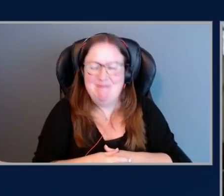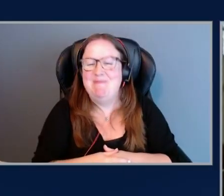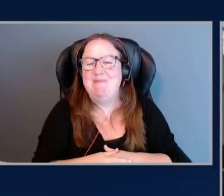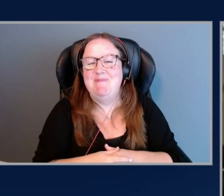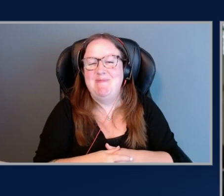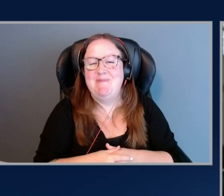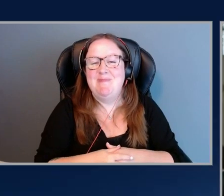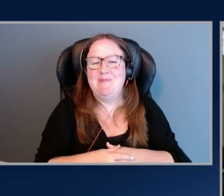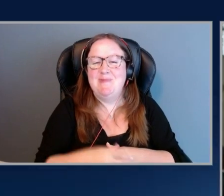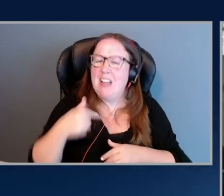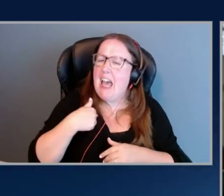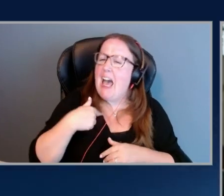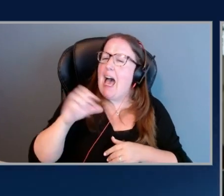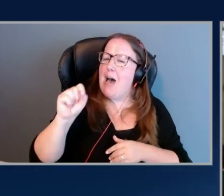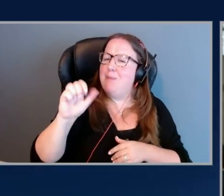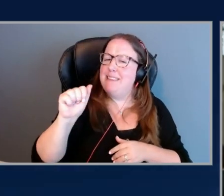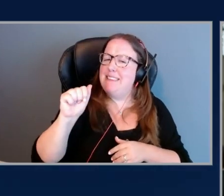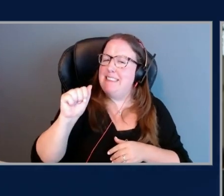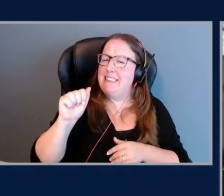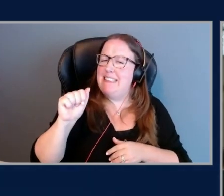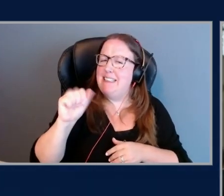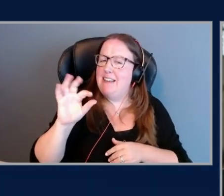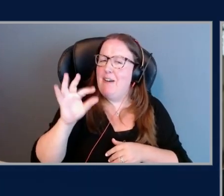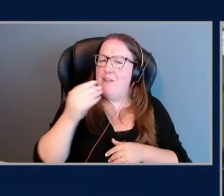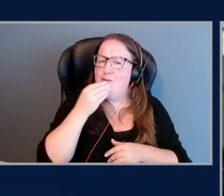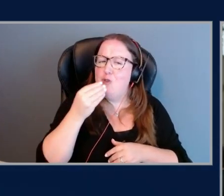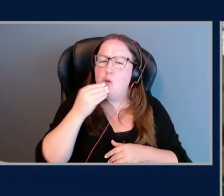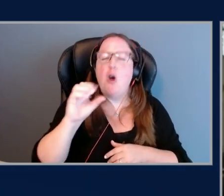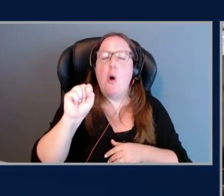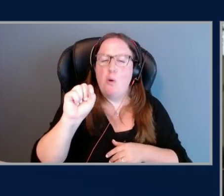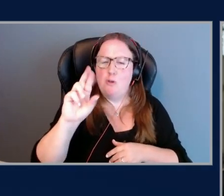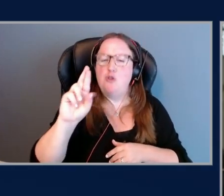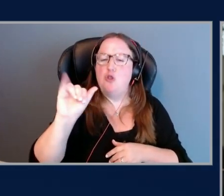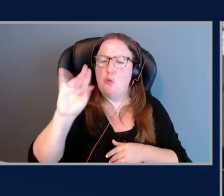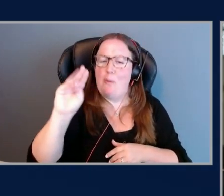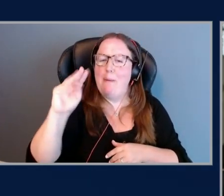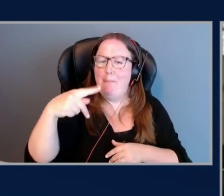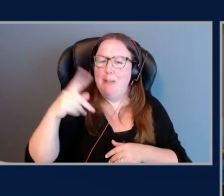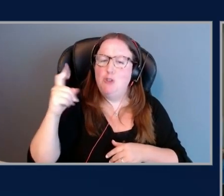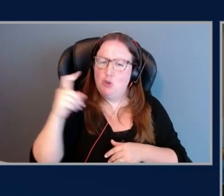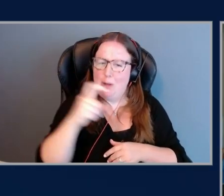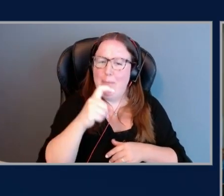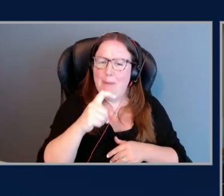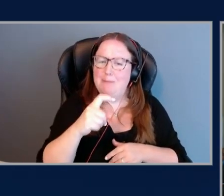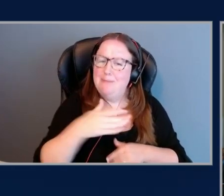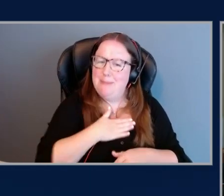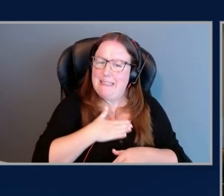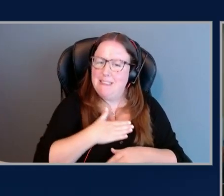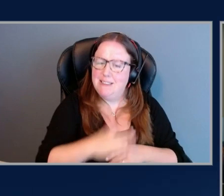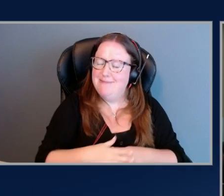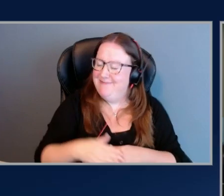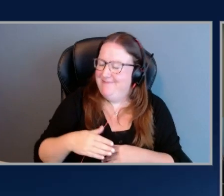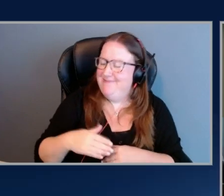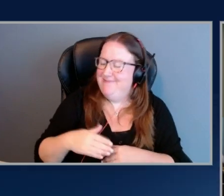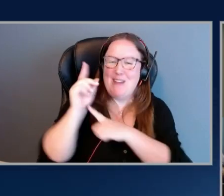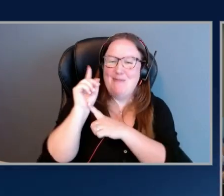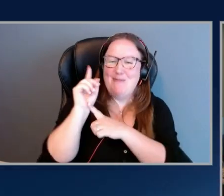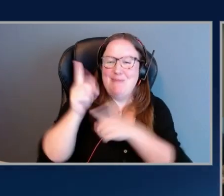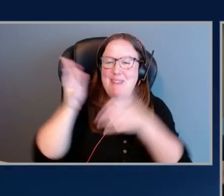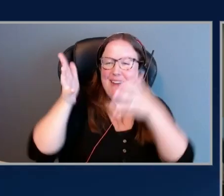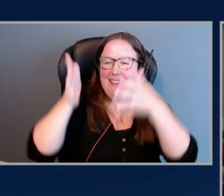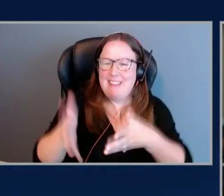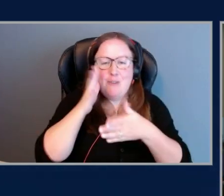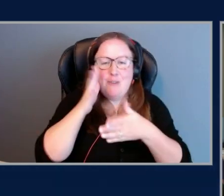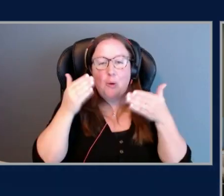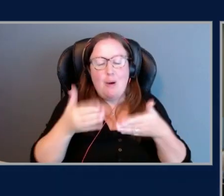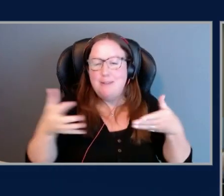I'm a seafood guy myself. Okay. Shrimp. I'll take a shrimp enchilada, please. Nice, nice. All right. We have about one minute left. Let's go ahead and wrap